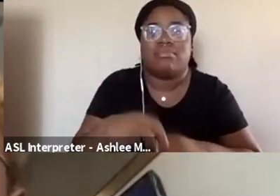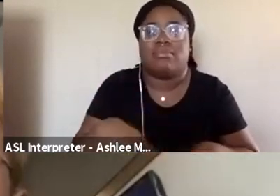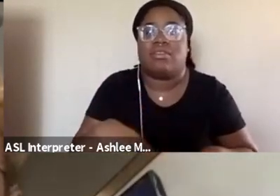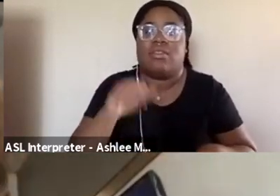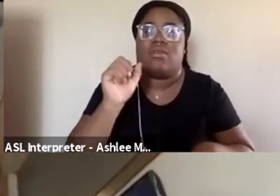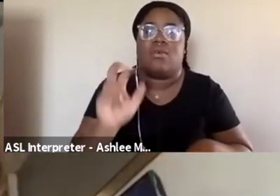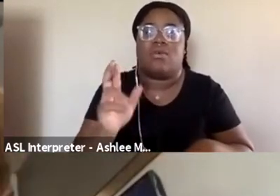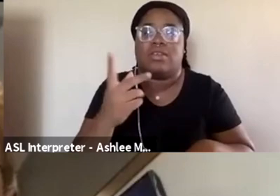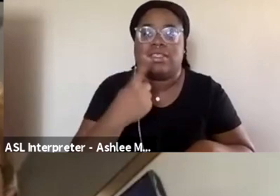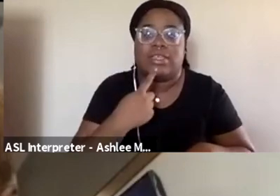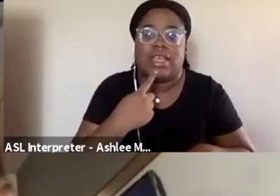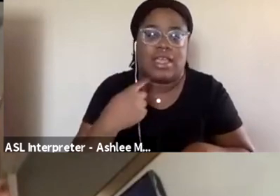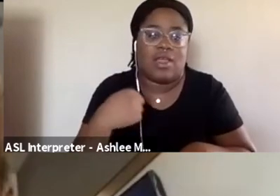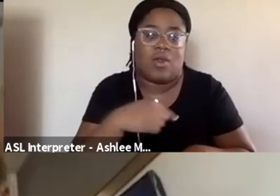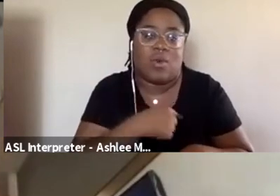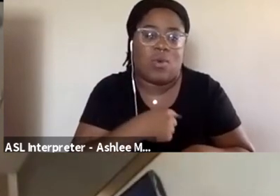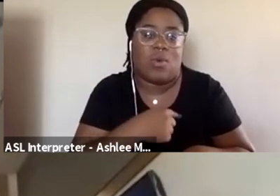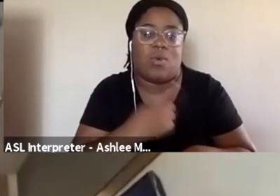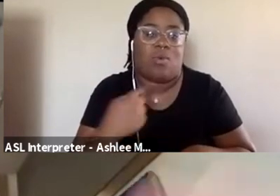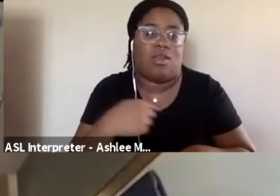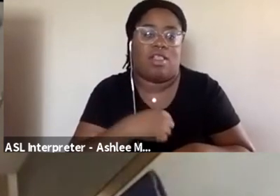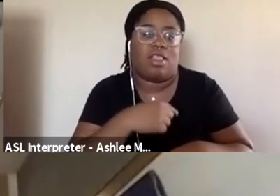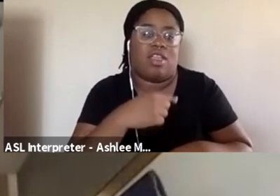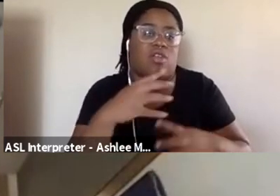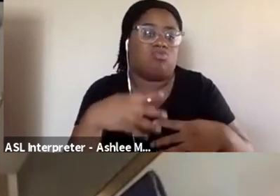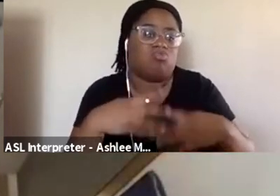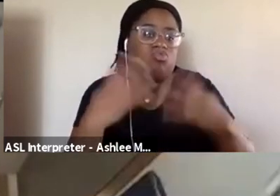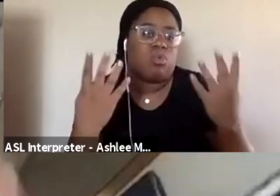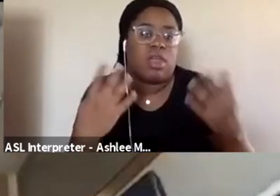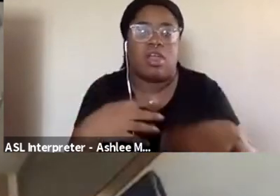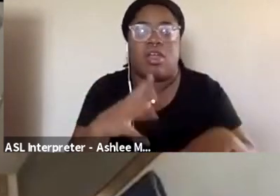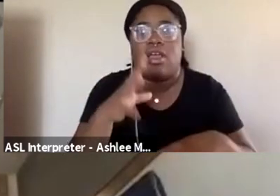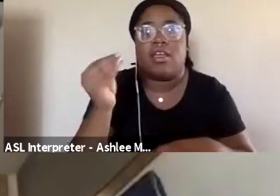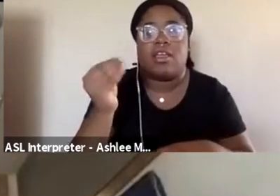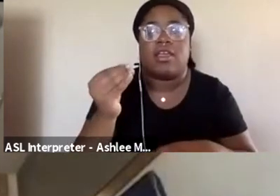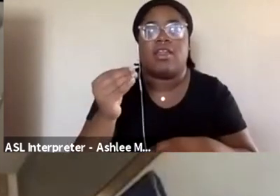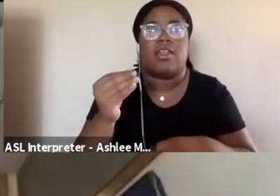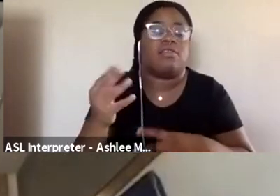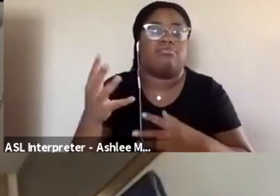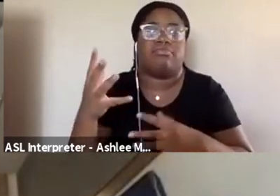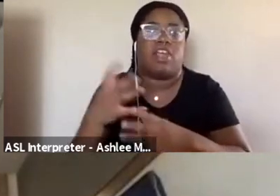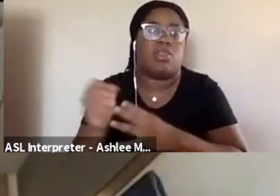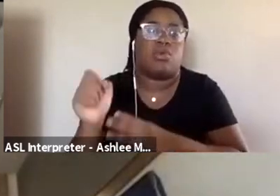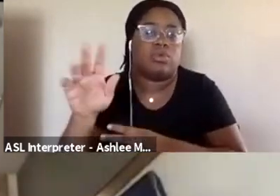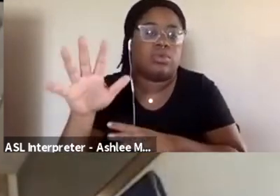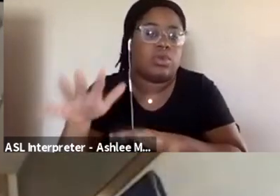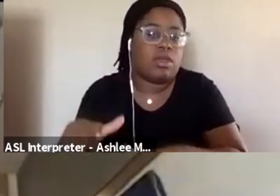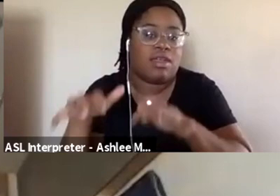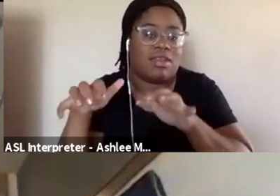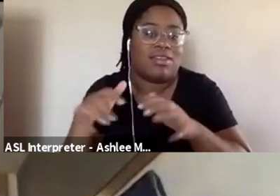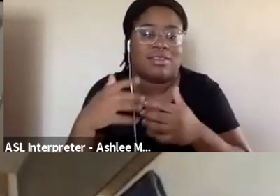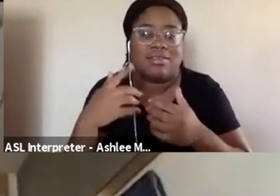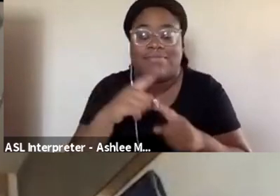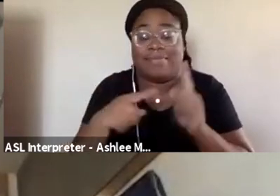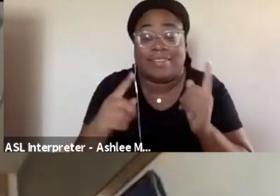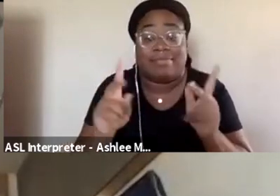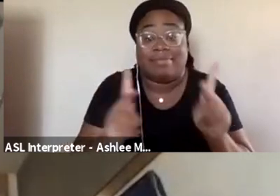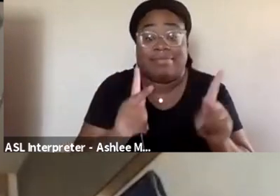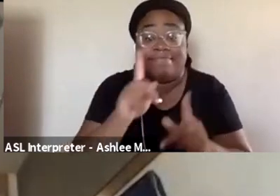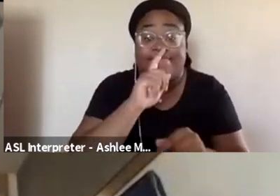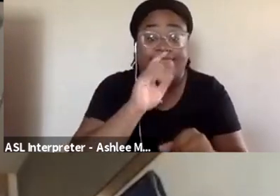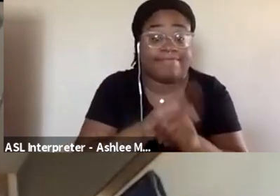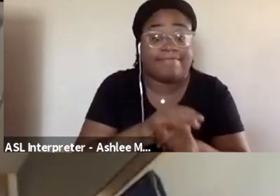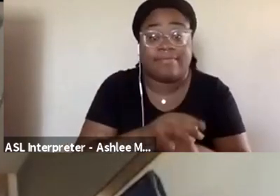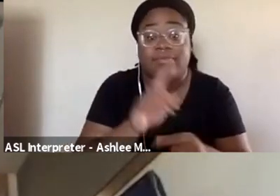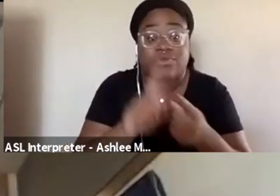say, oh, we're just that, we're, we're the queer company. And they're going to lose like a whole segment of like their audience or whatever, you know. And folks just have to be like committed to